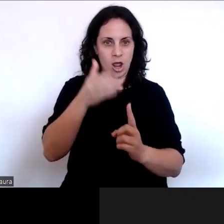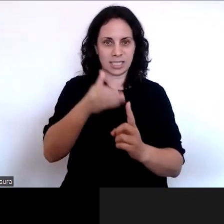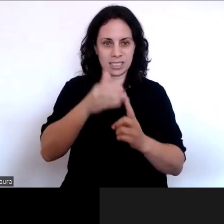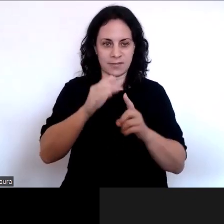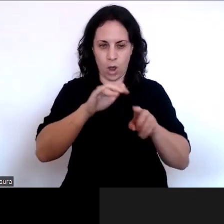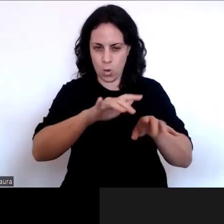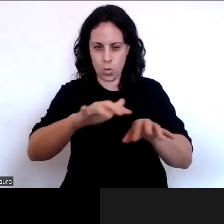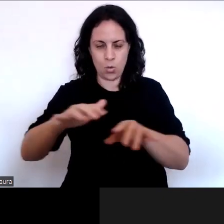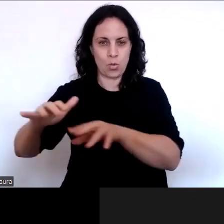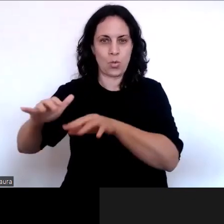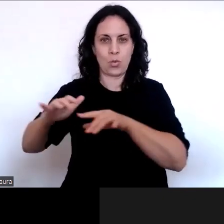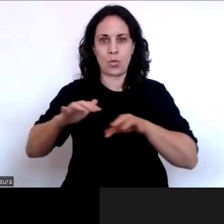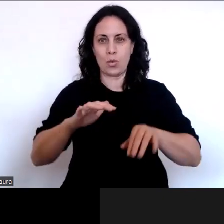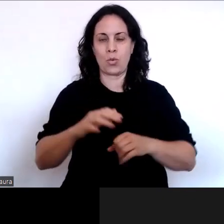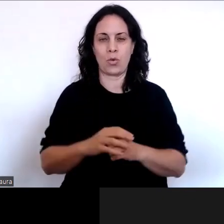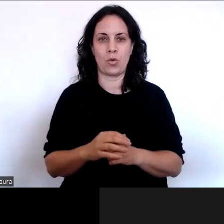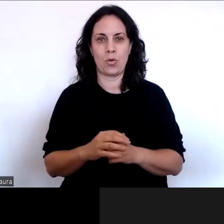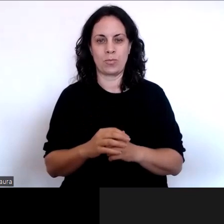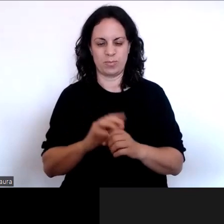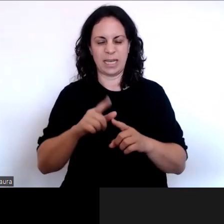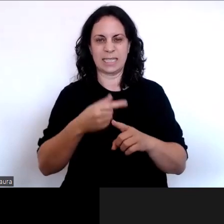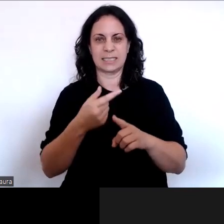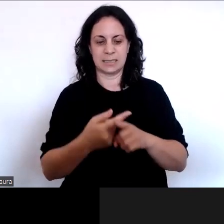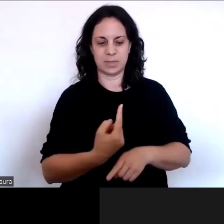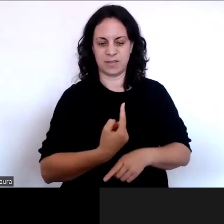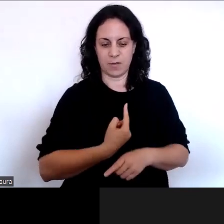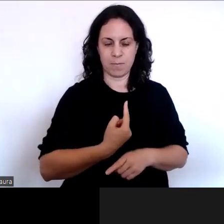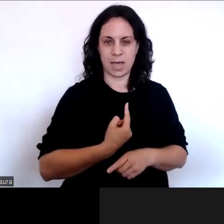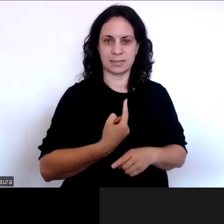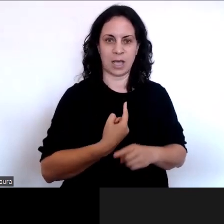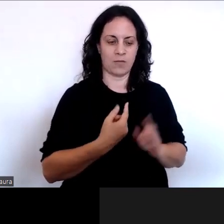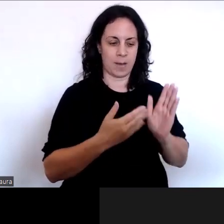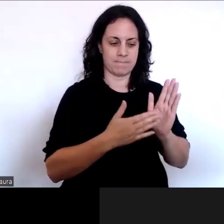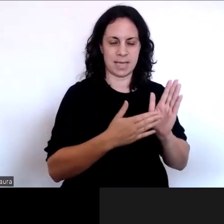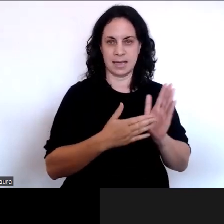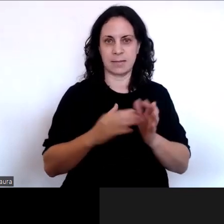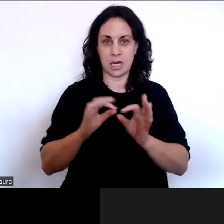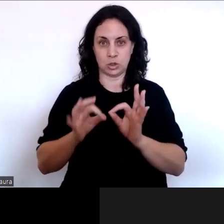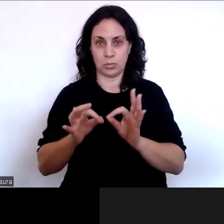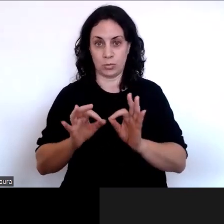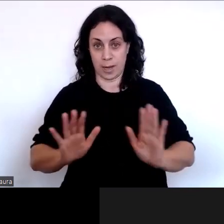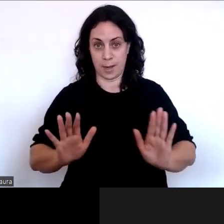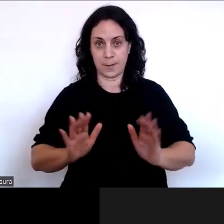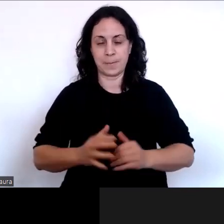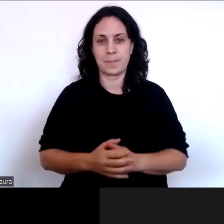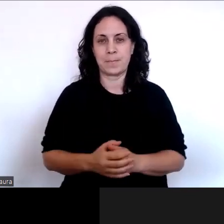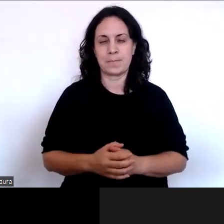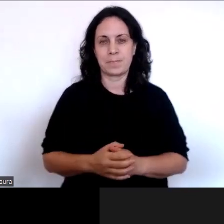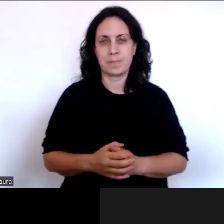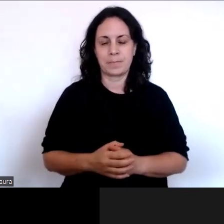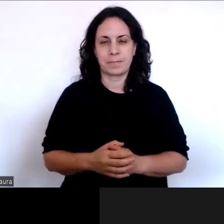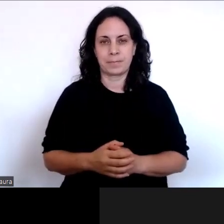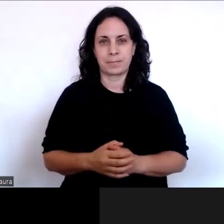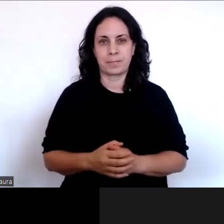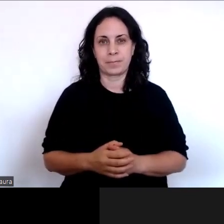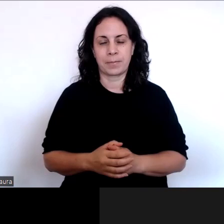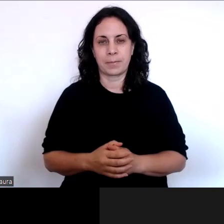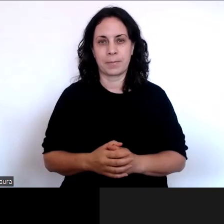webinar except for us. And the final thing that I wanted to say